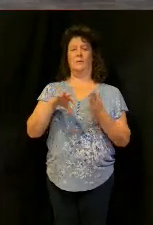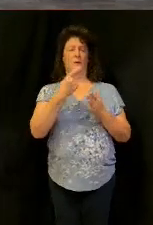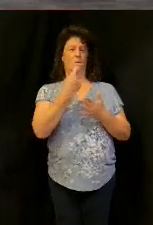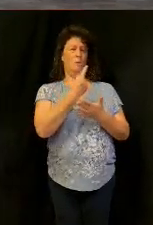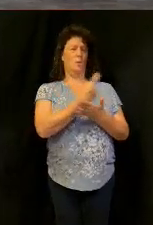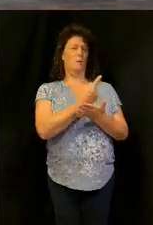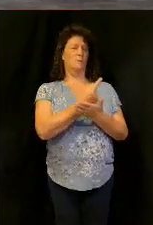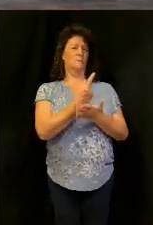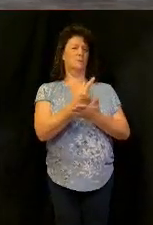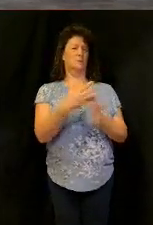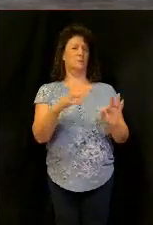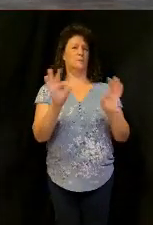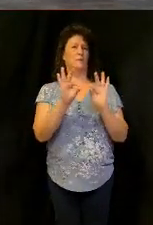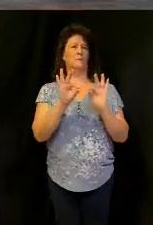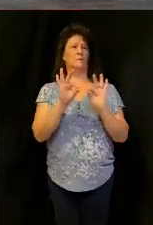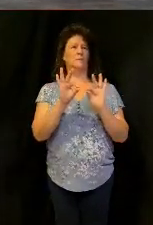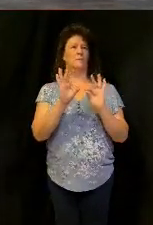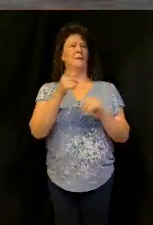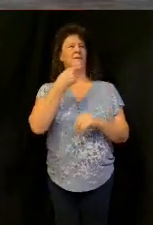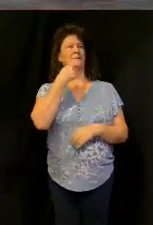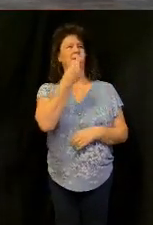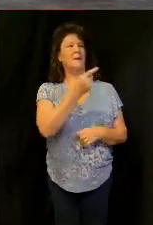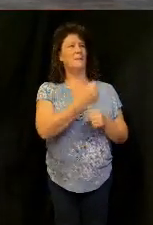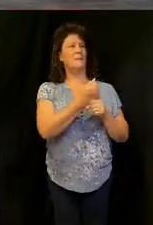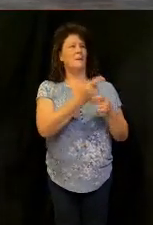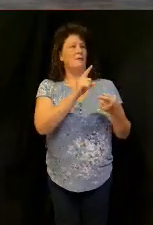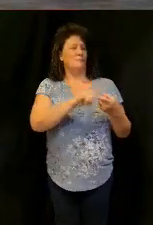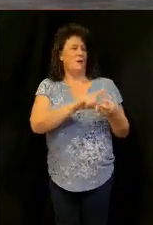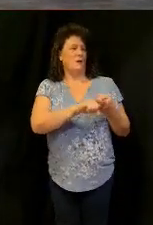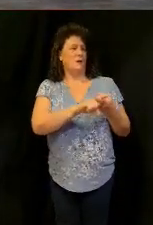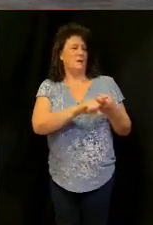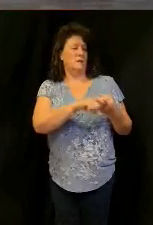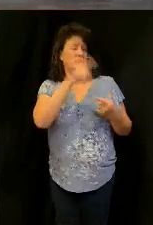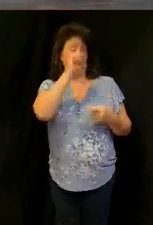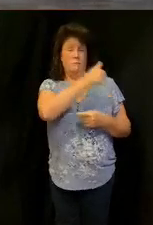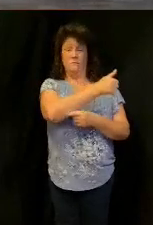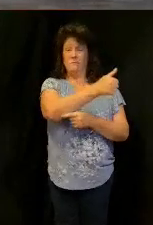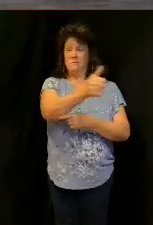part of this scripture and I say to you make friends for yourself